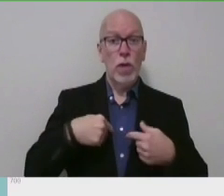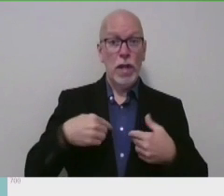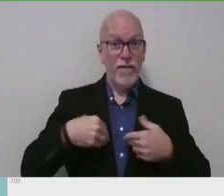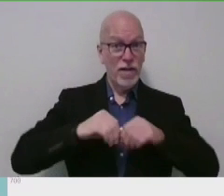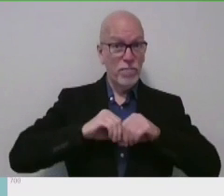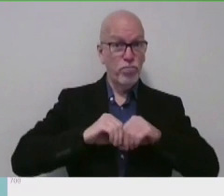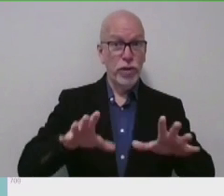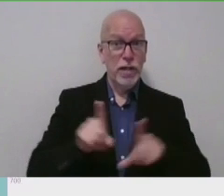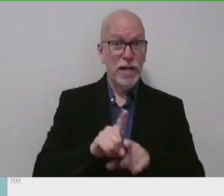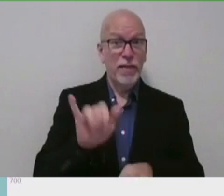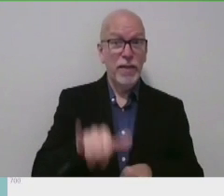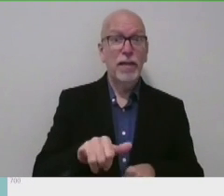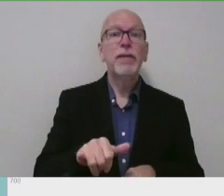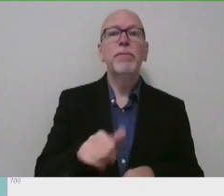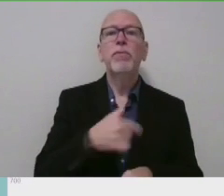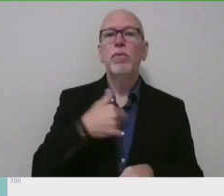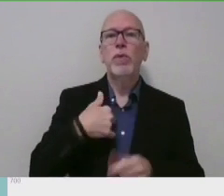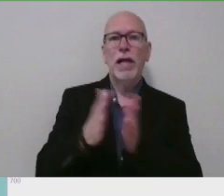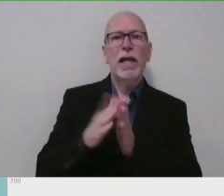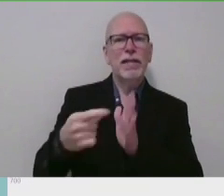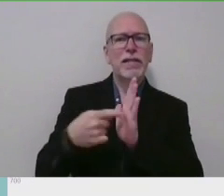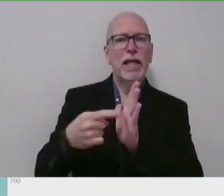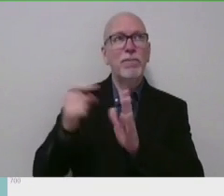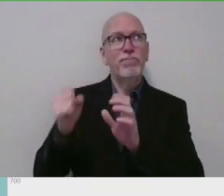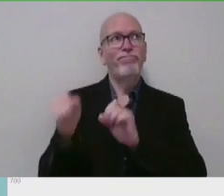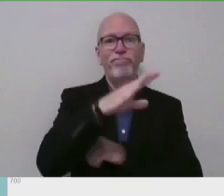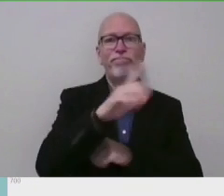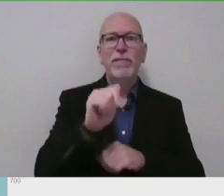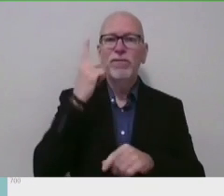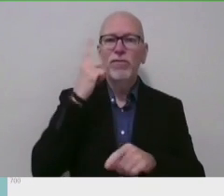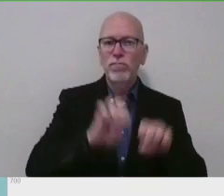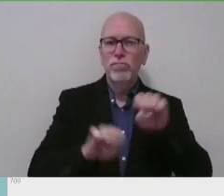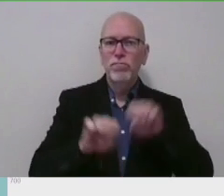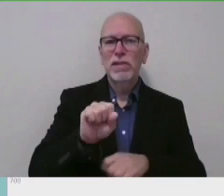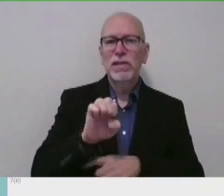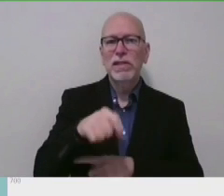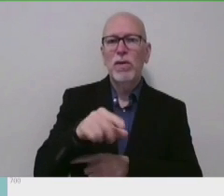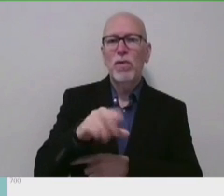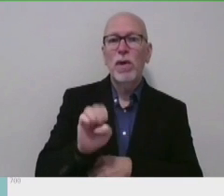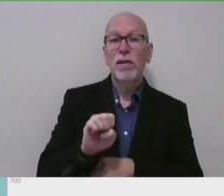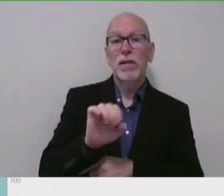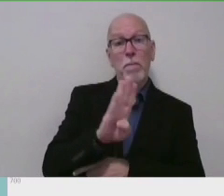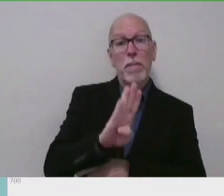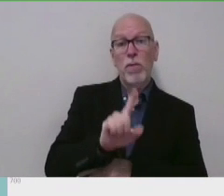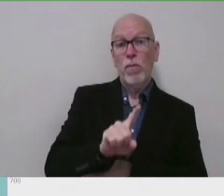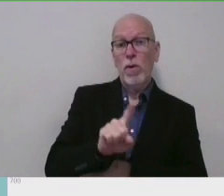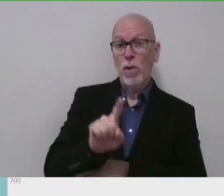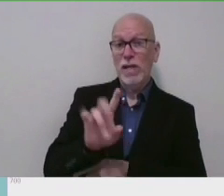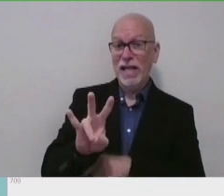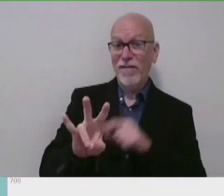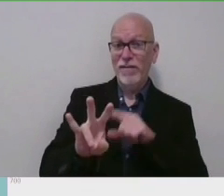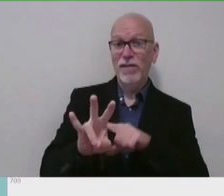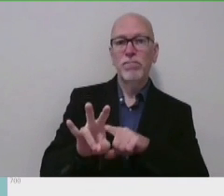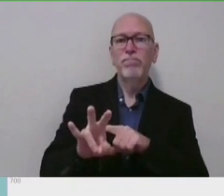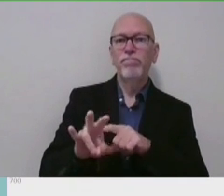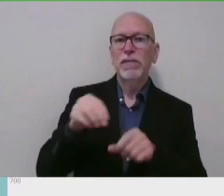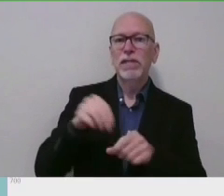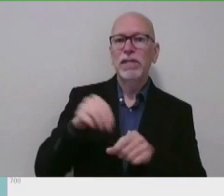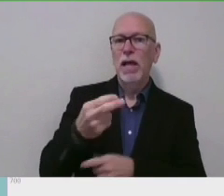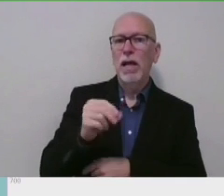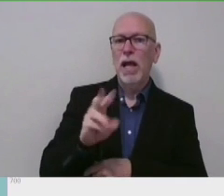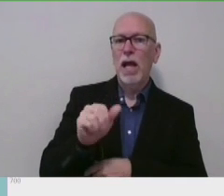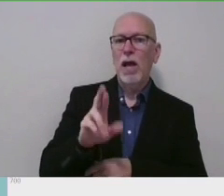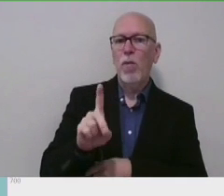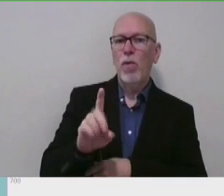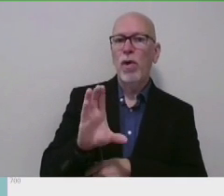we've asked that samples be taken for sequencing. We have determined that the B.1.1.7 variant is present in the Howard County cases we are